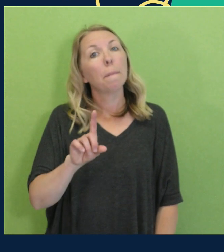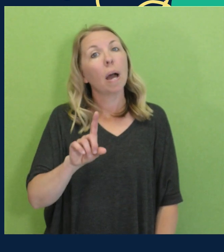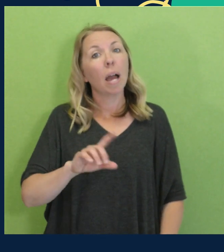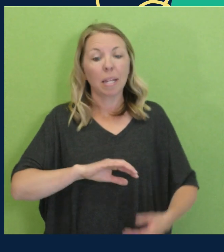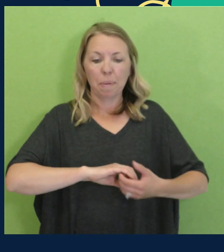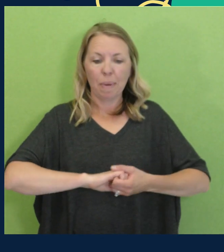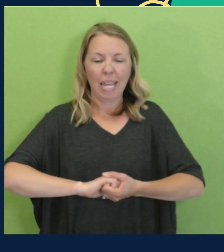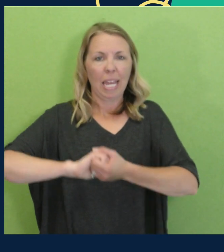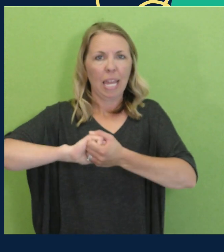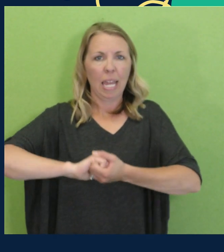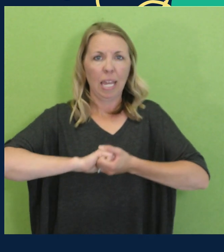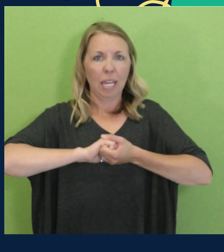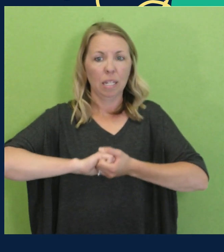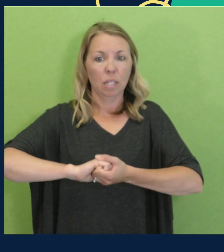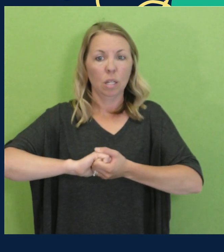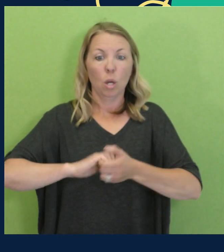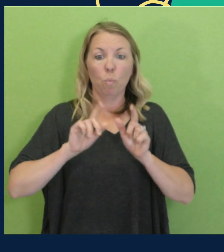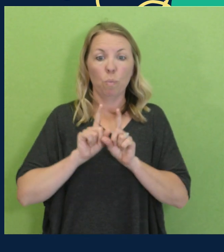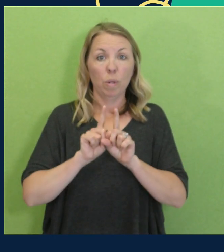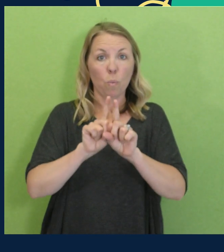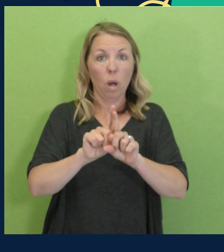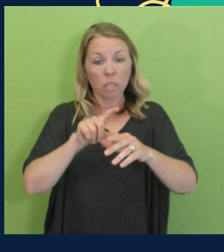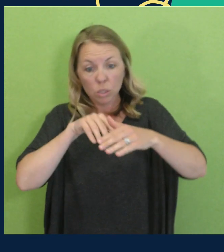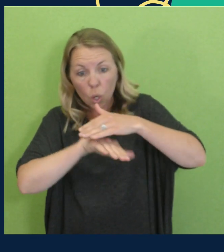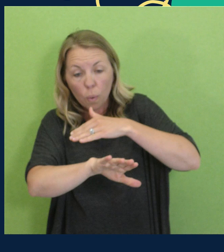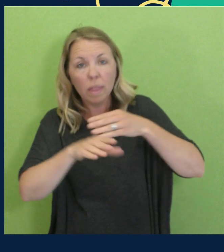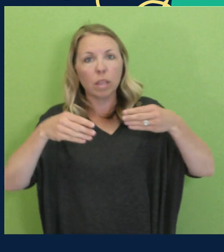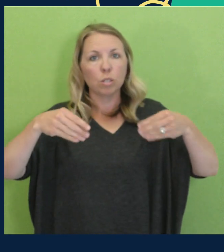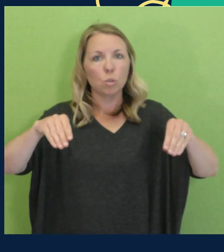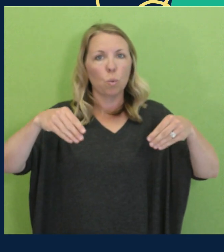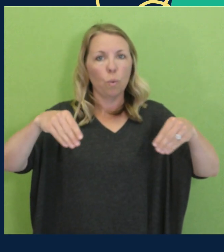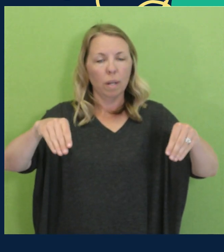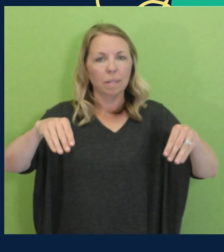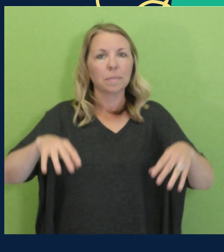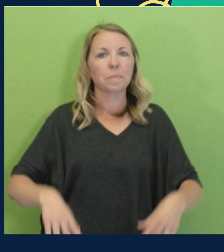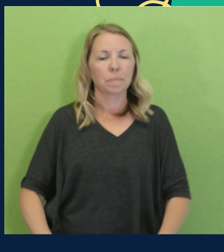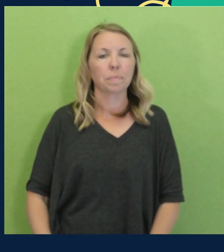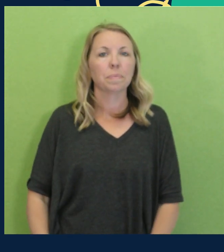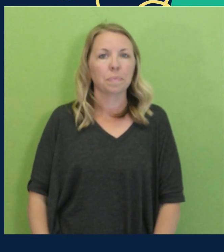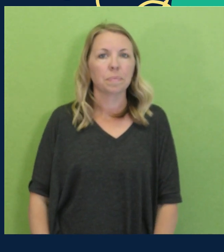But you held my hand tight when we walked in the store.